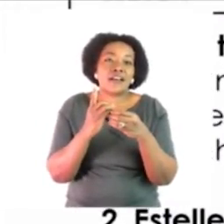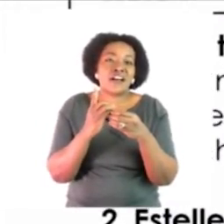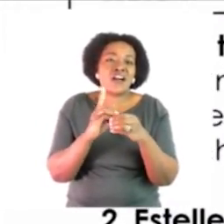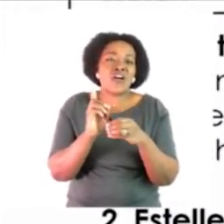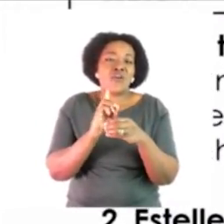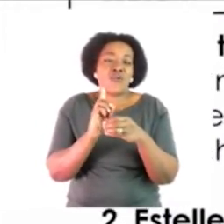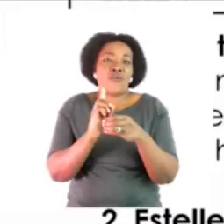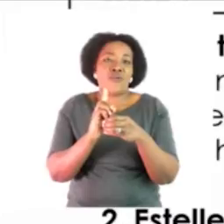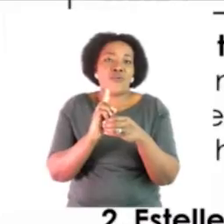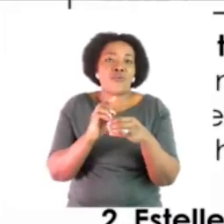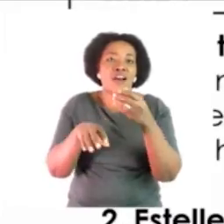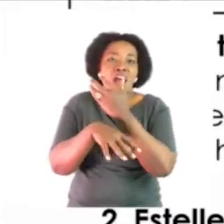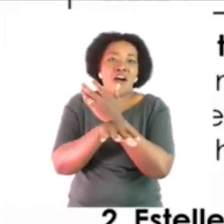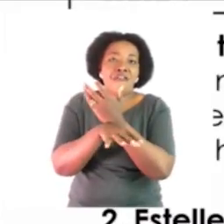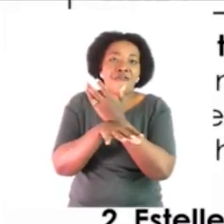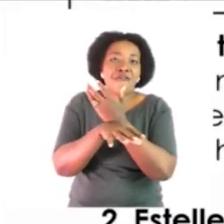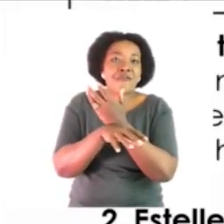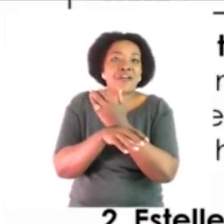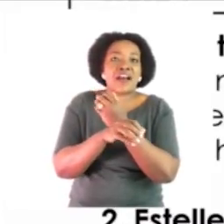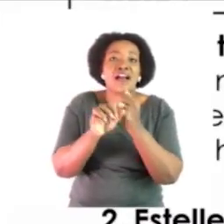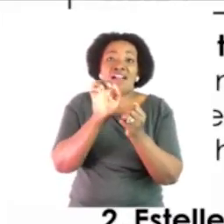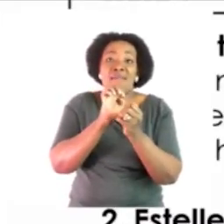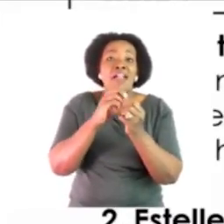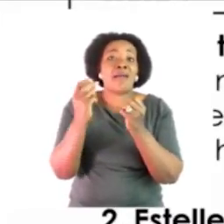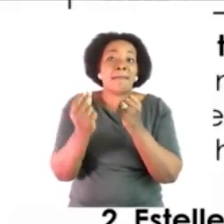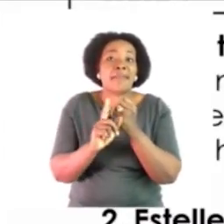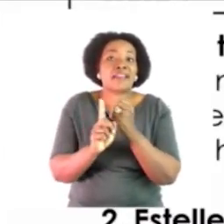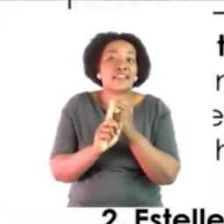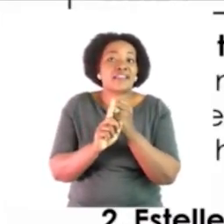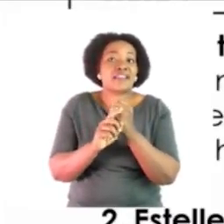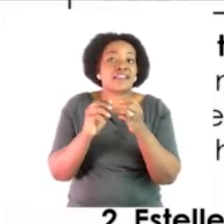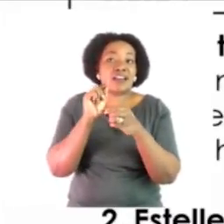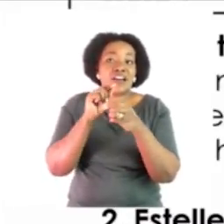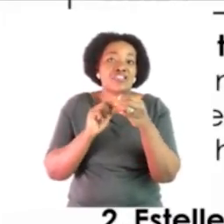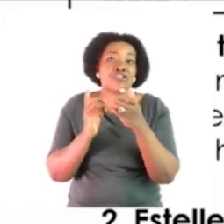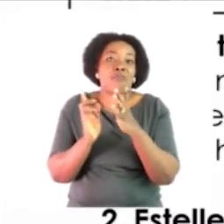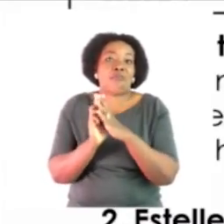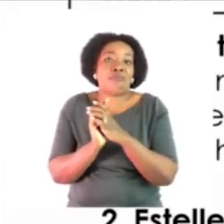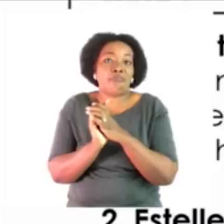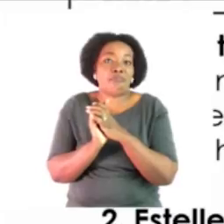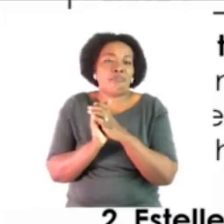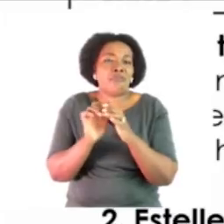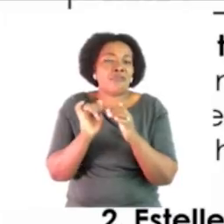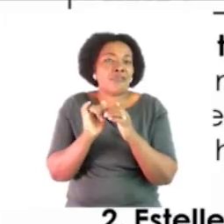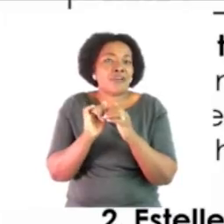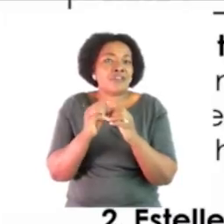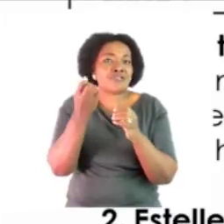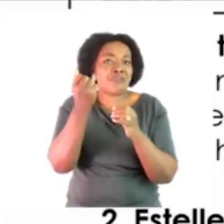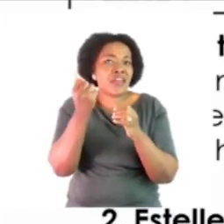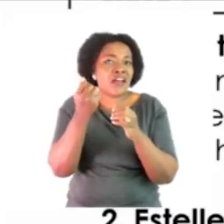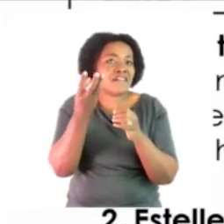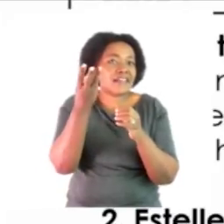what type of fruit does estelle and her mom buy at the store so there are one